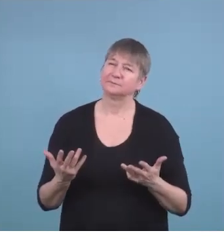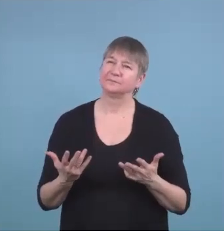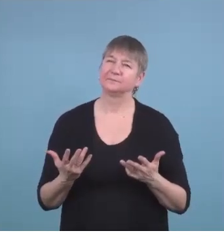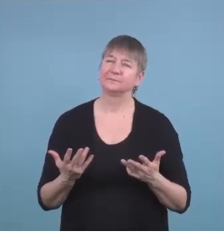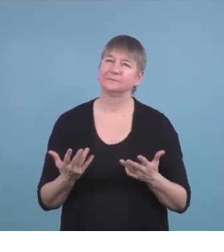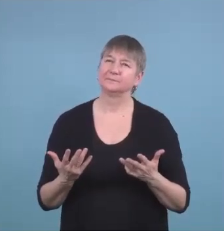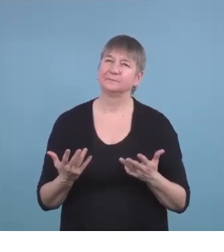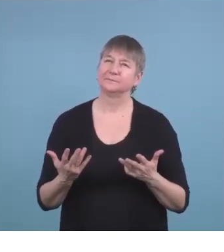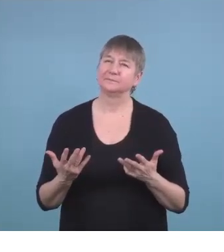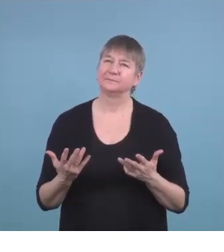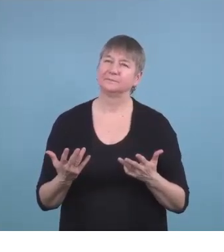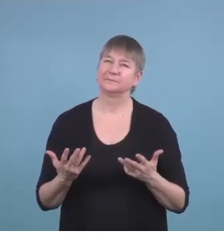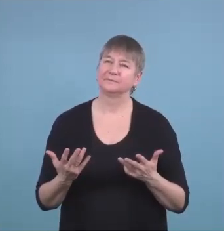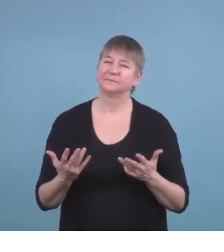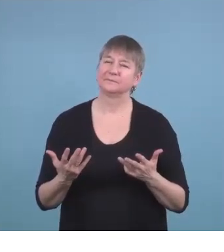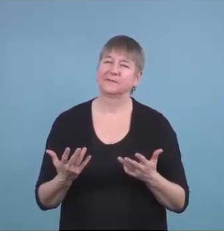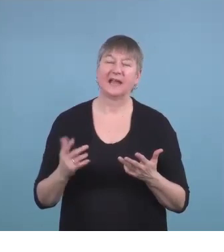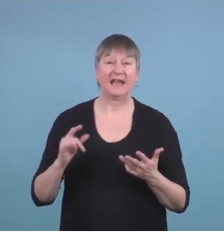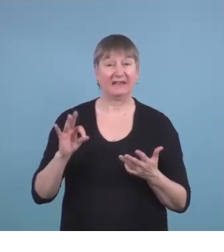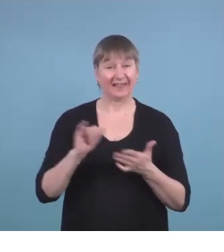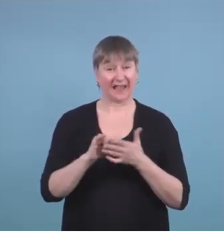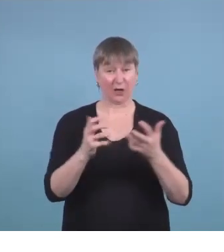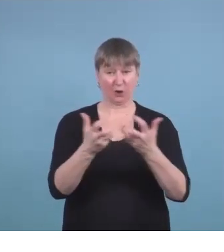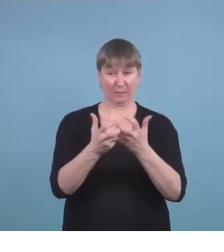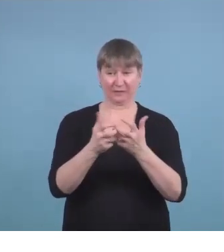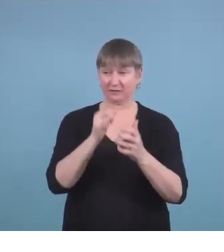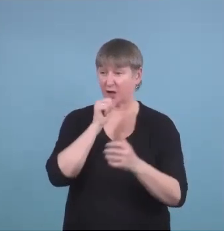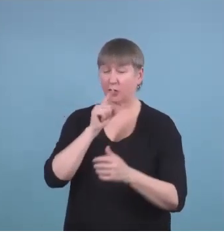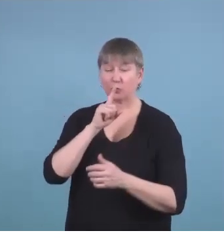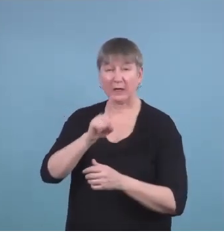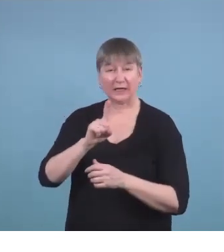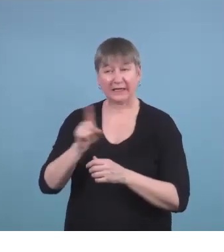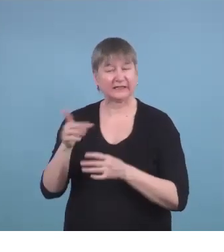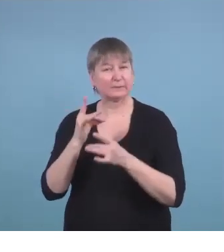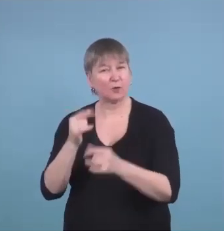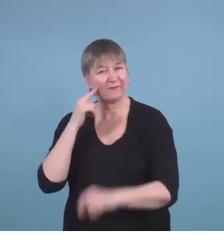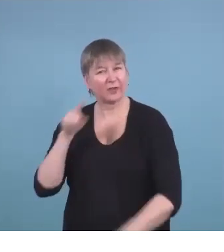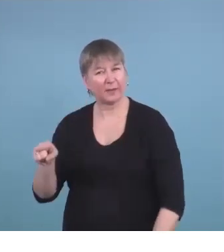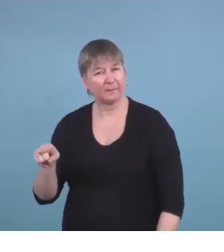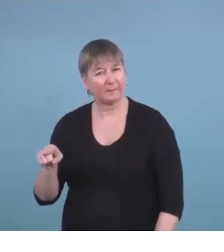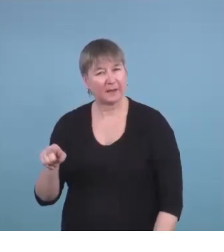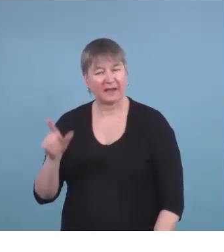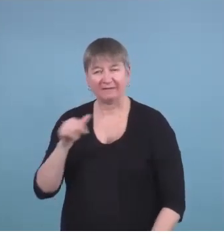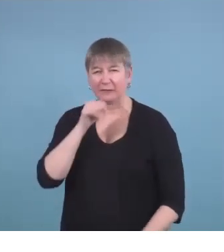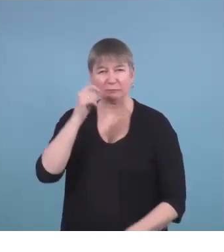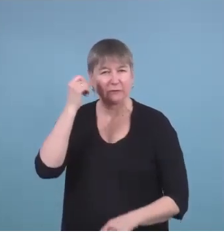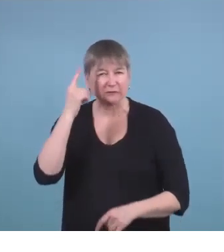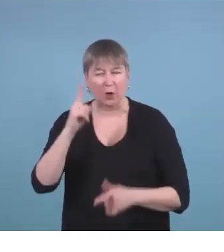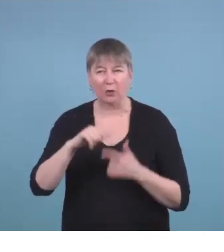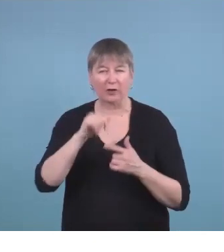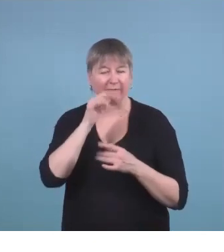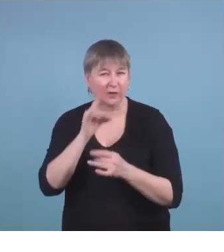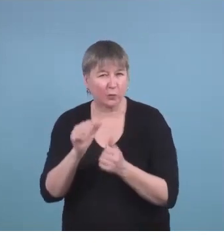that you're not fluent with and expect it to be successful. so that